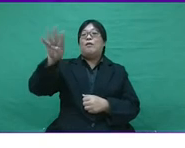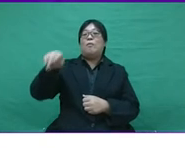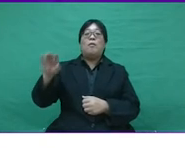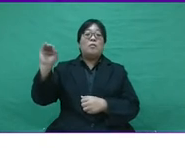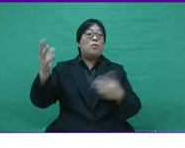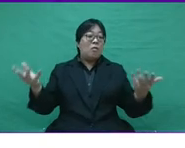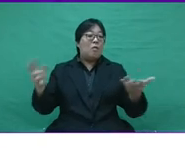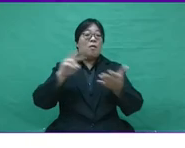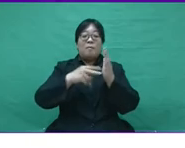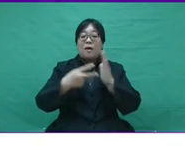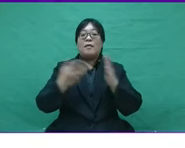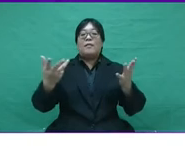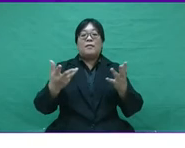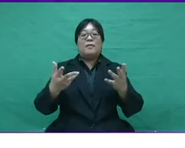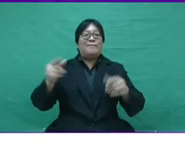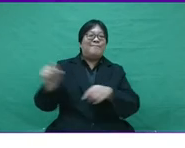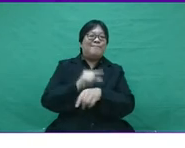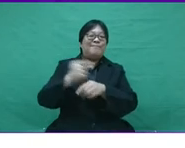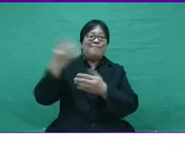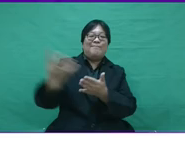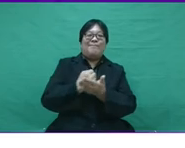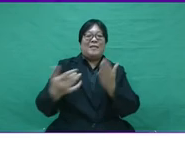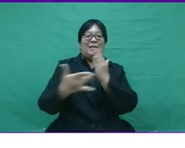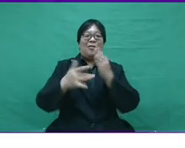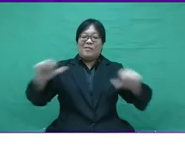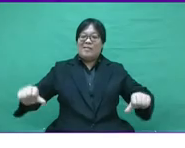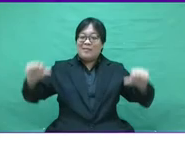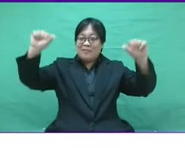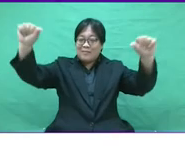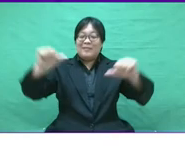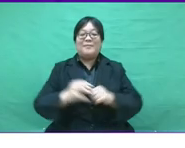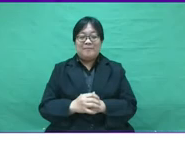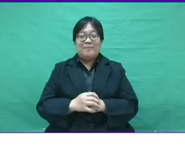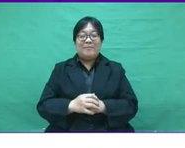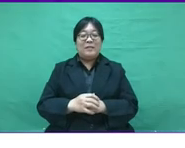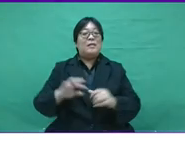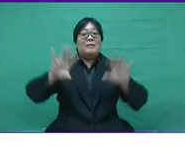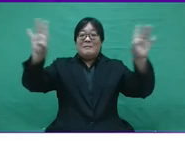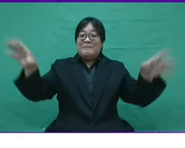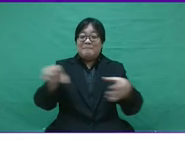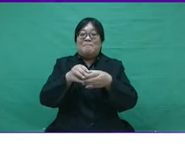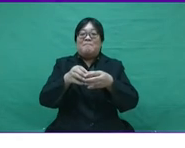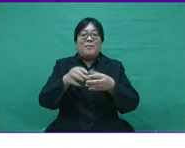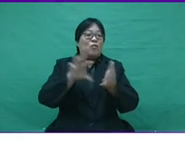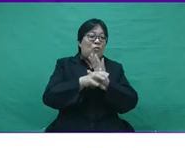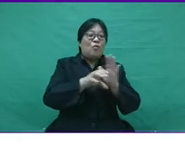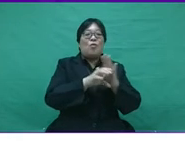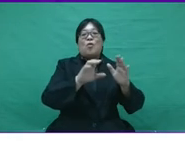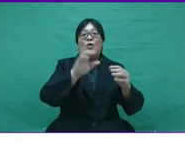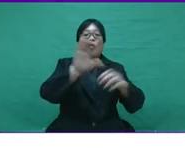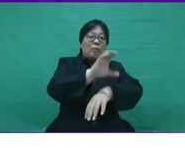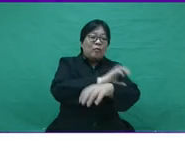this country are ready, Industry 4.0 is about harnessing the latest technological advancements